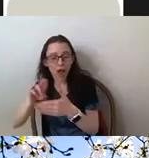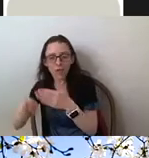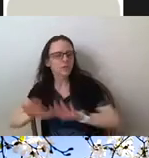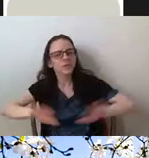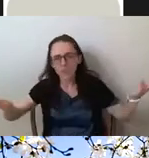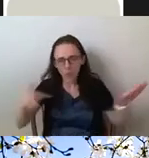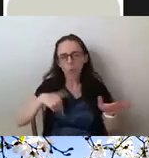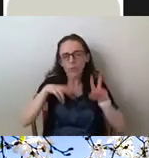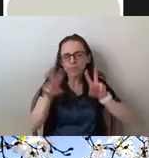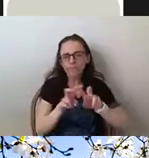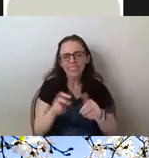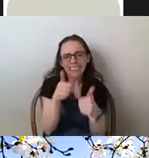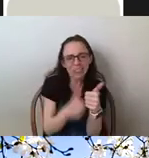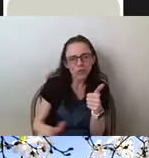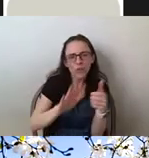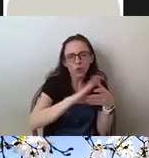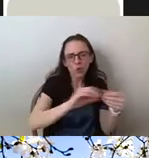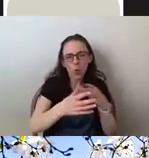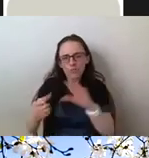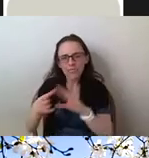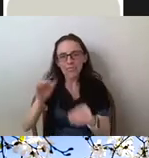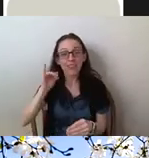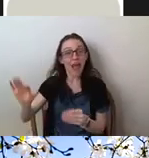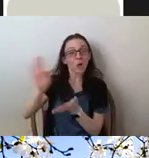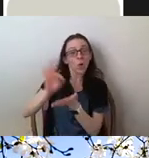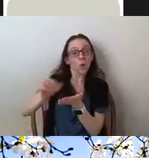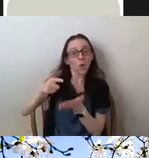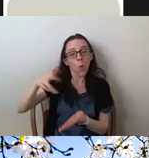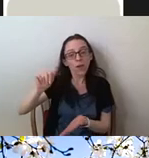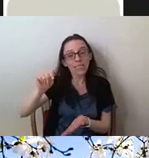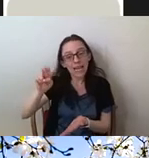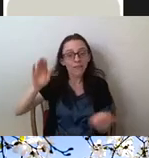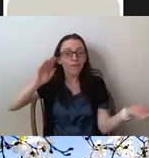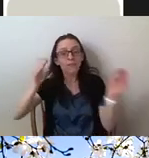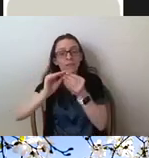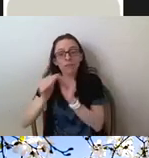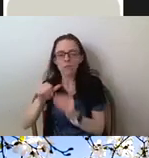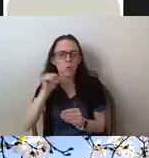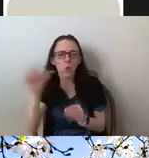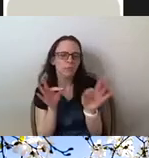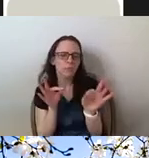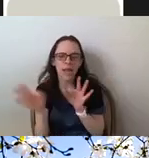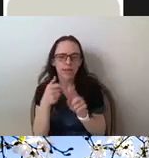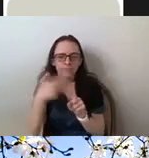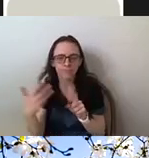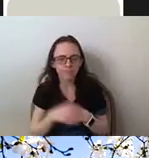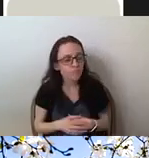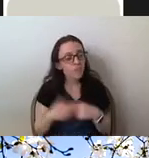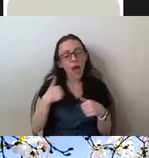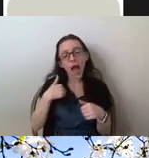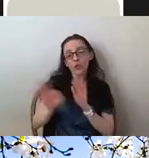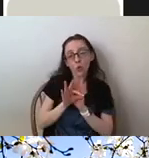be thoroughly explained through just quantitative data. And I chose the four participants,